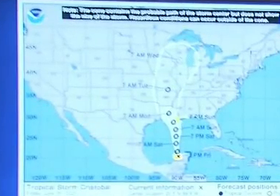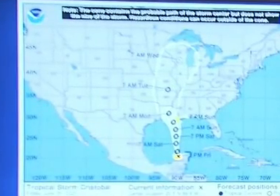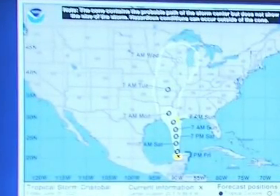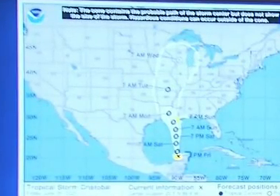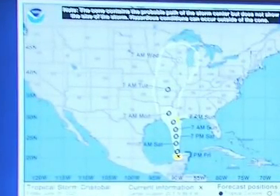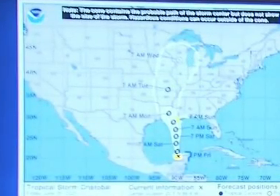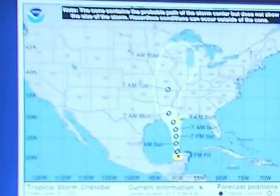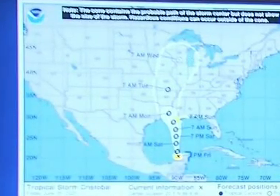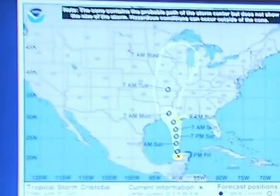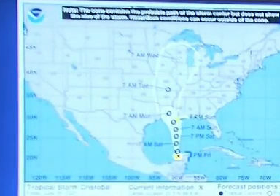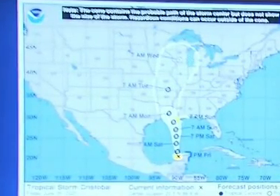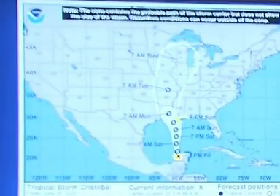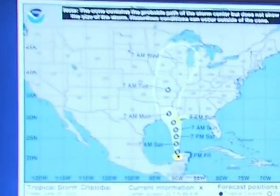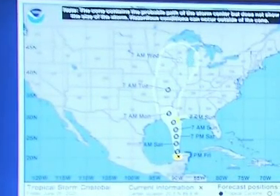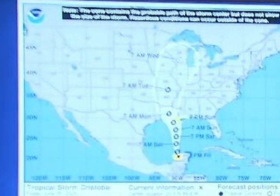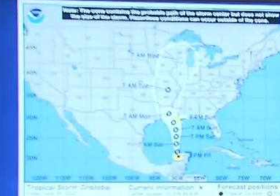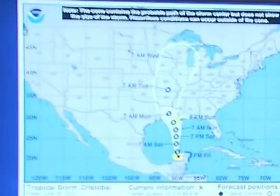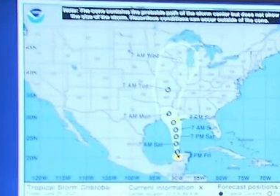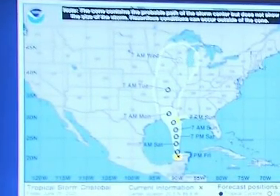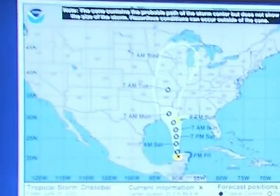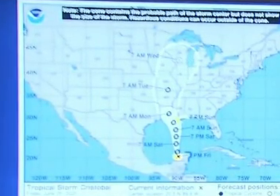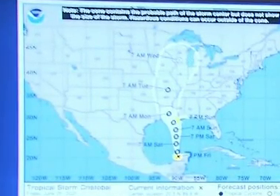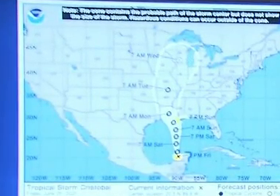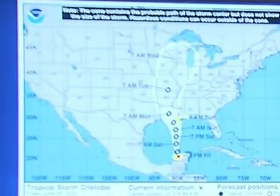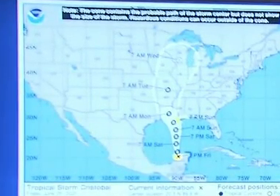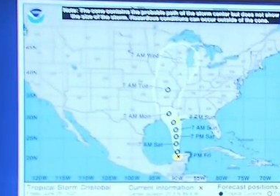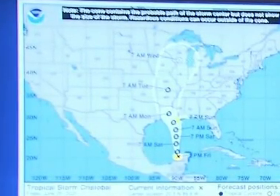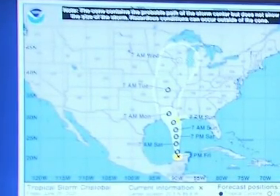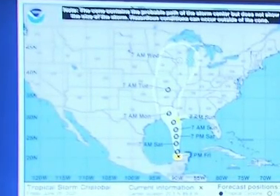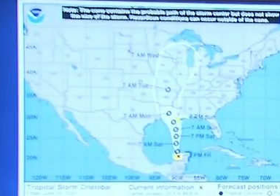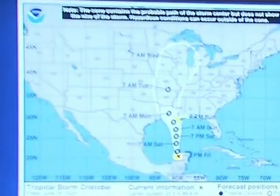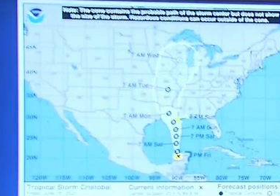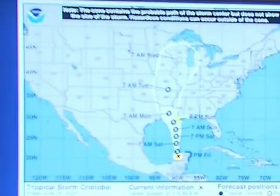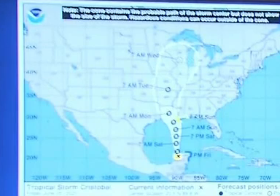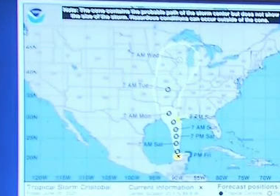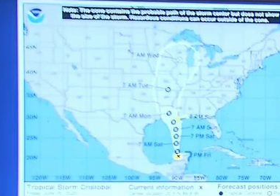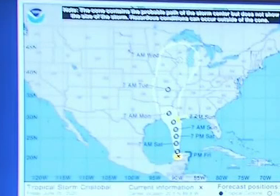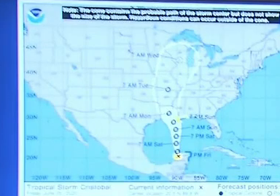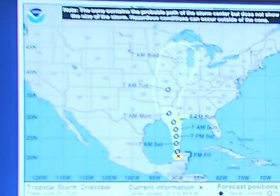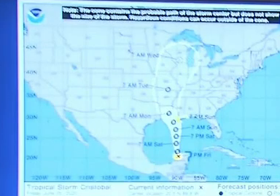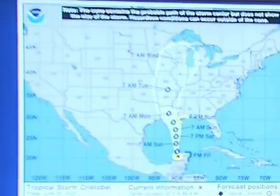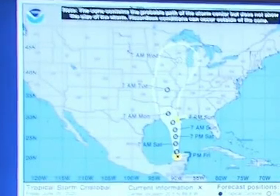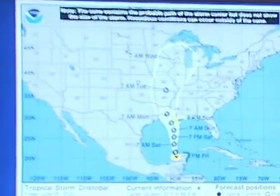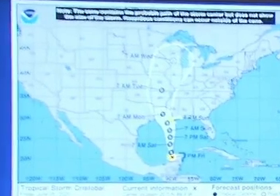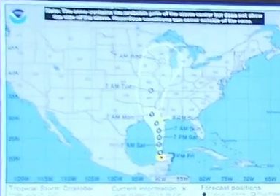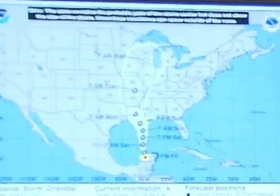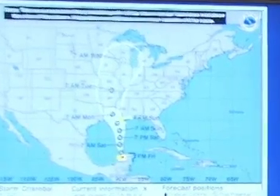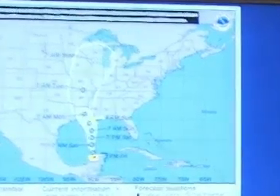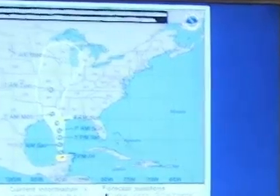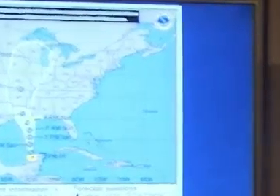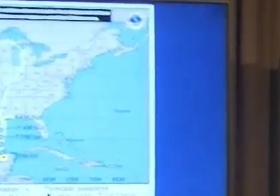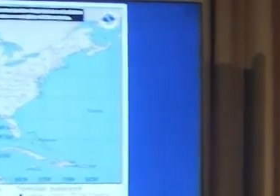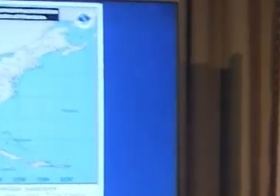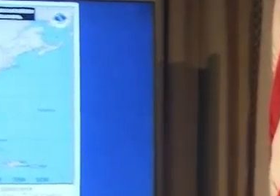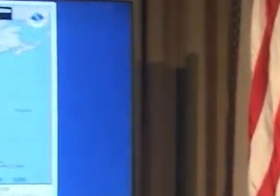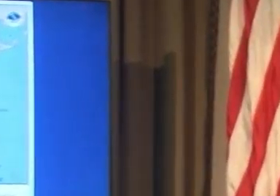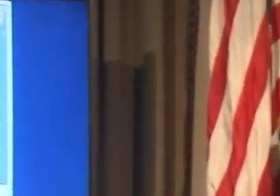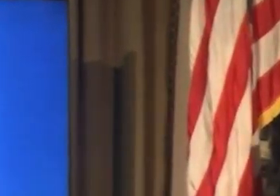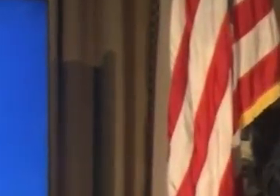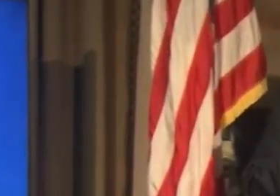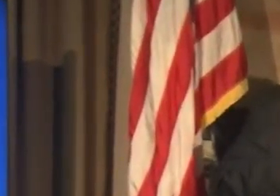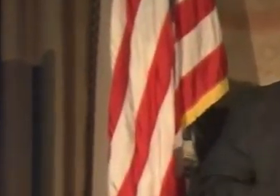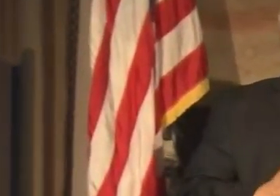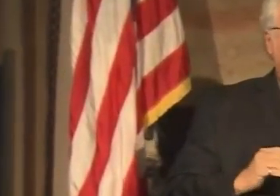and continues to dump rain. The CPRA, working with the Corps of Engineers and all of our